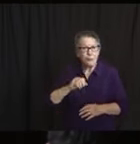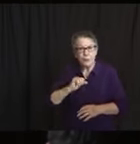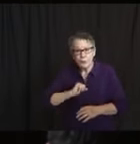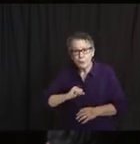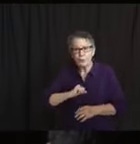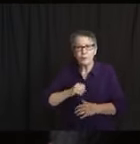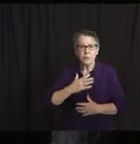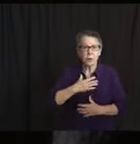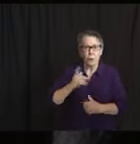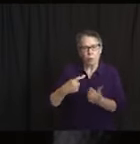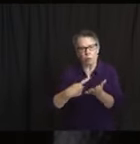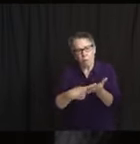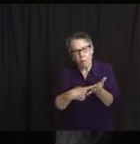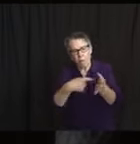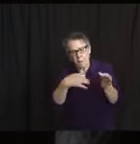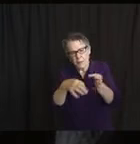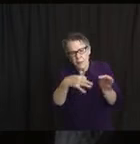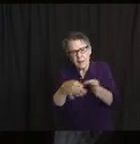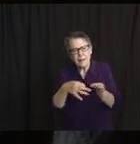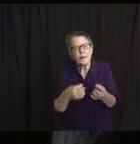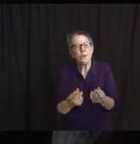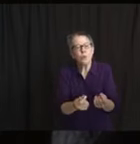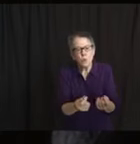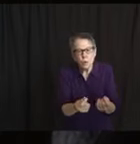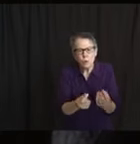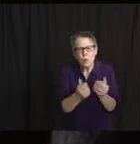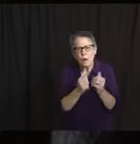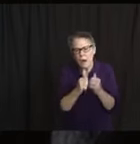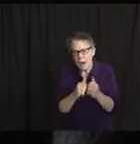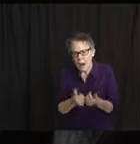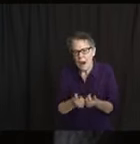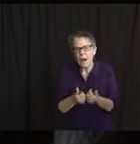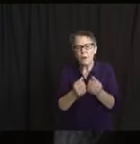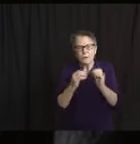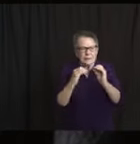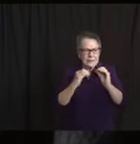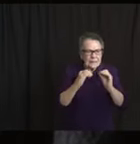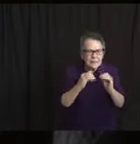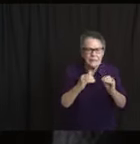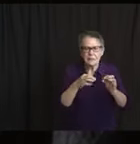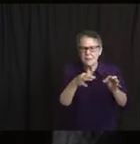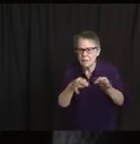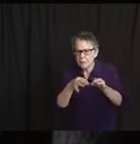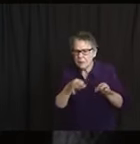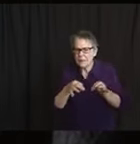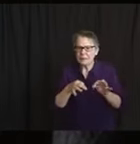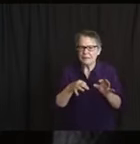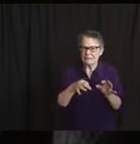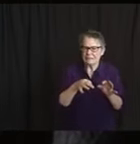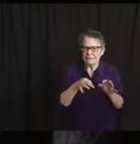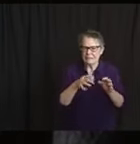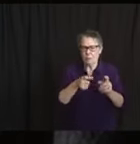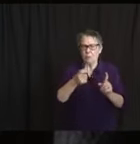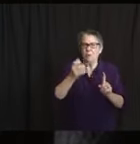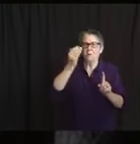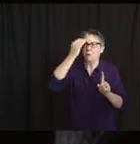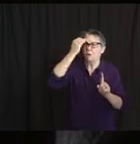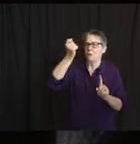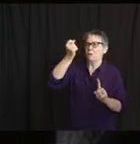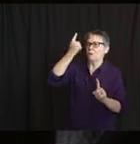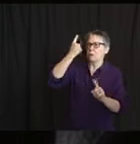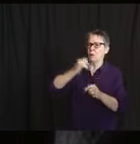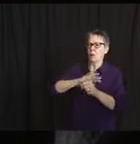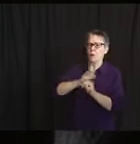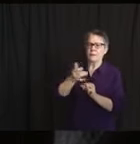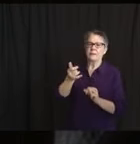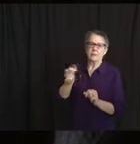steps to educate the individual, steps that are actionable so that an individual knows what to do if they become ill, if they, you